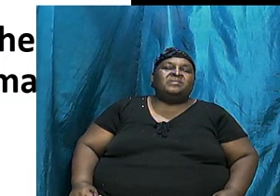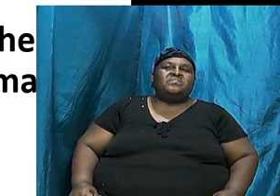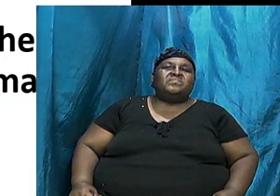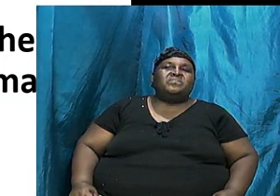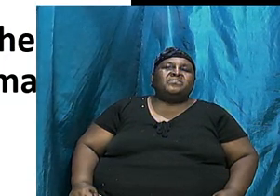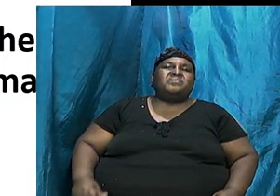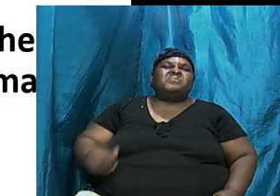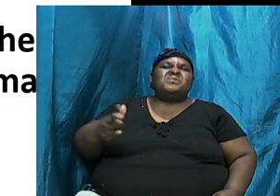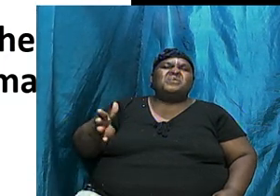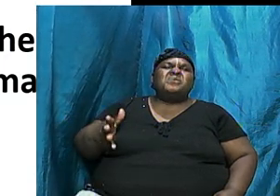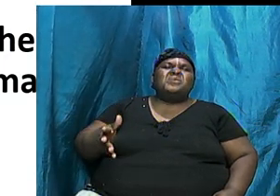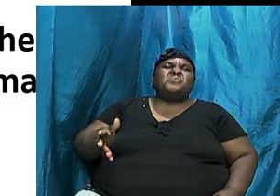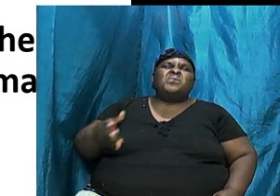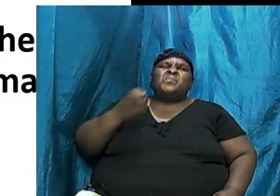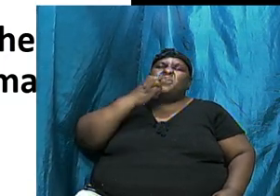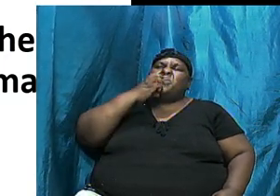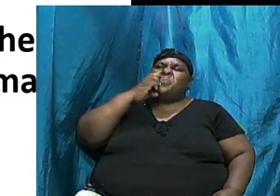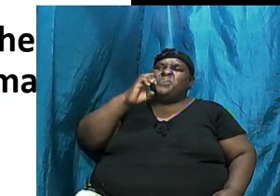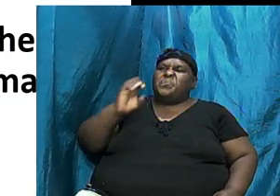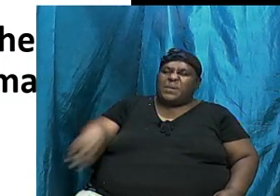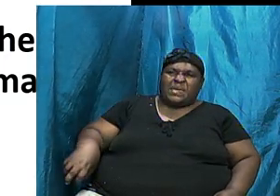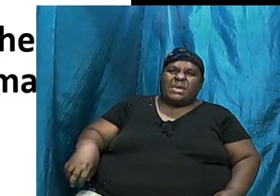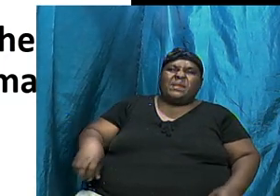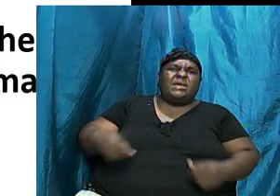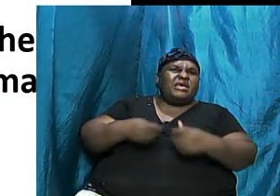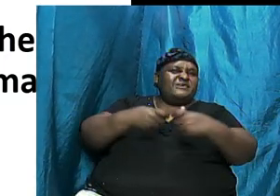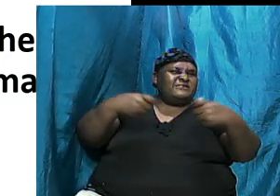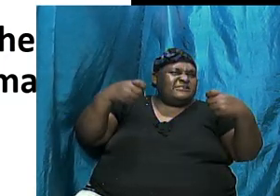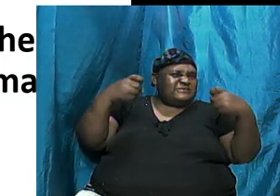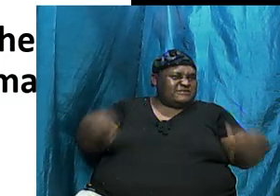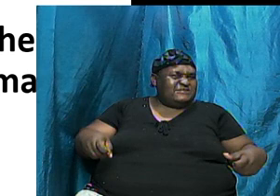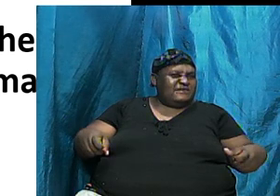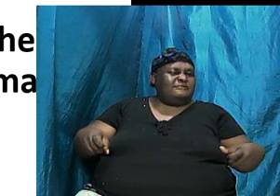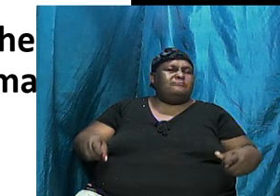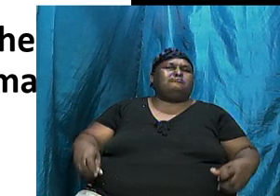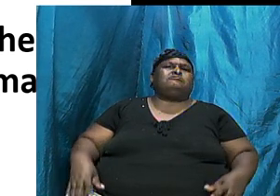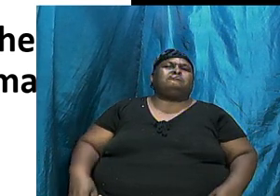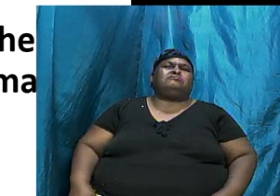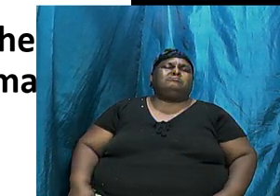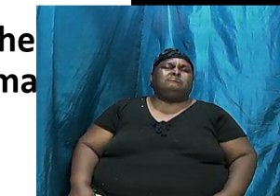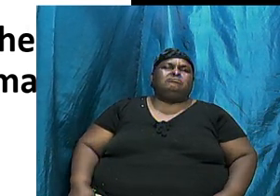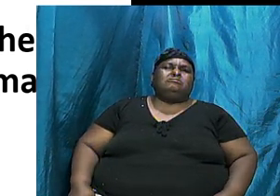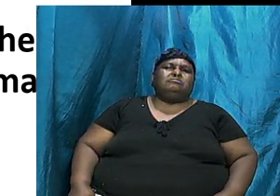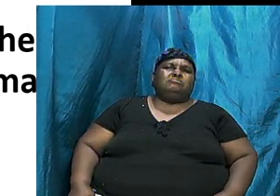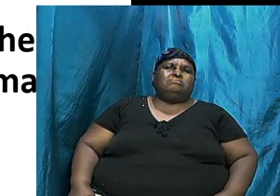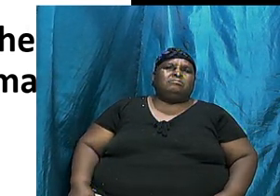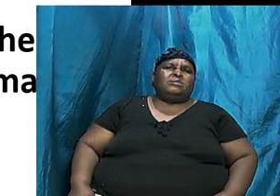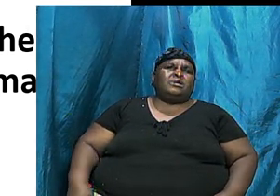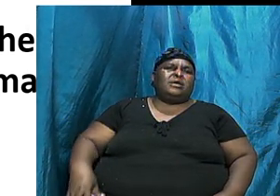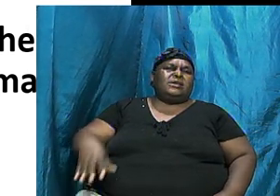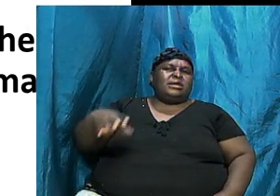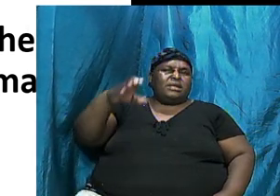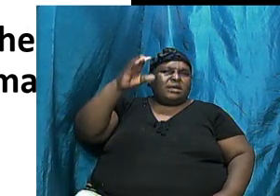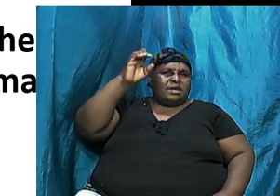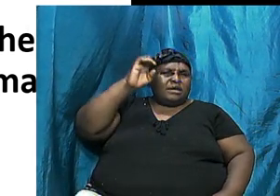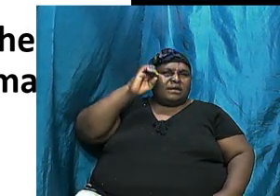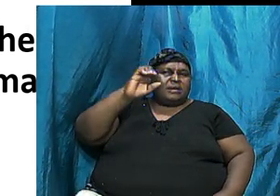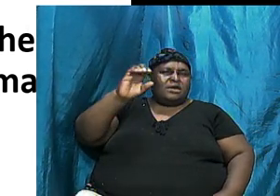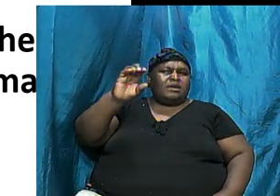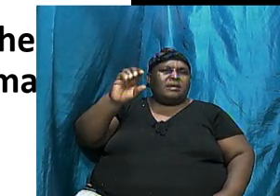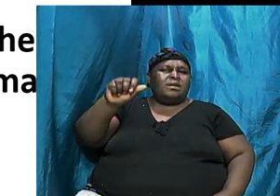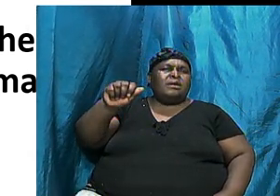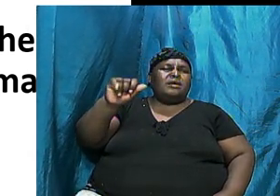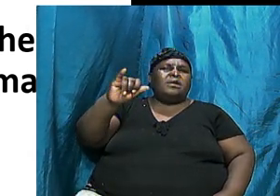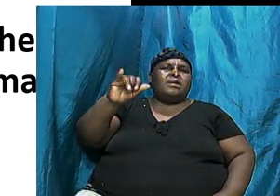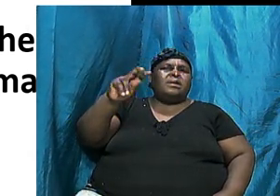They were corrupt and they were sinful. And then there was Cain's brother who was Seth.